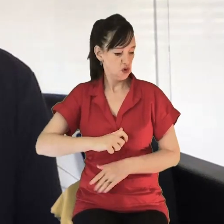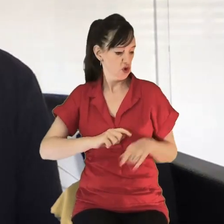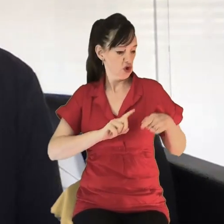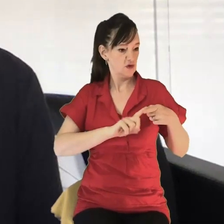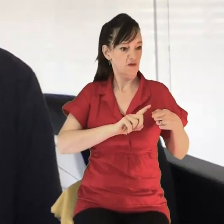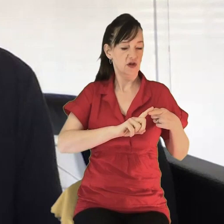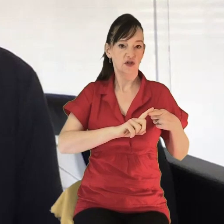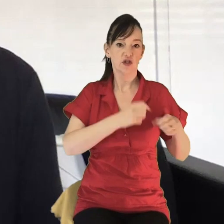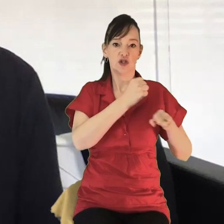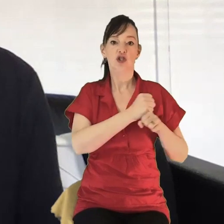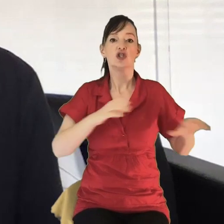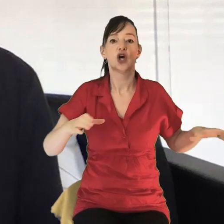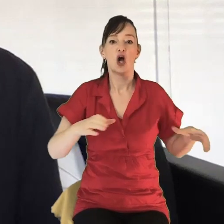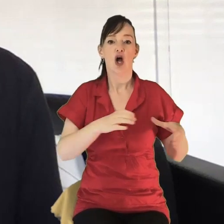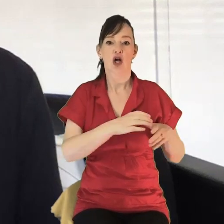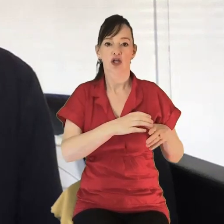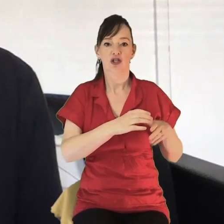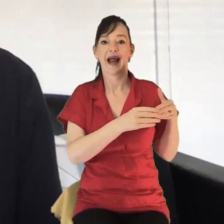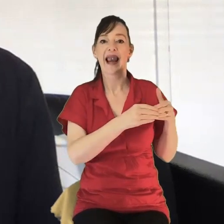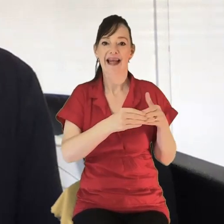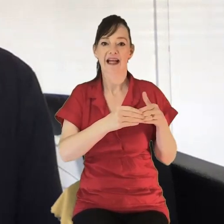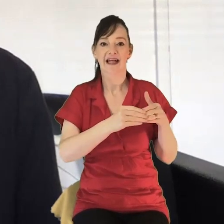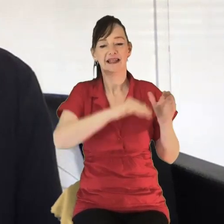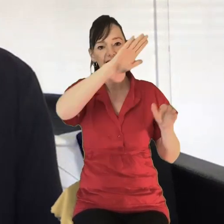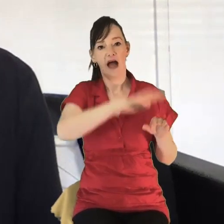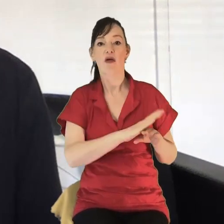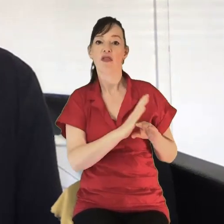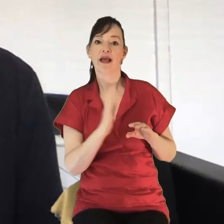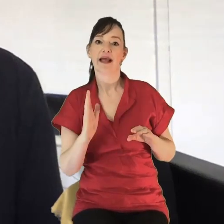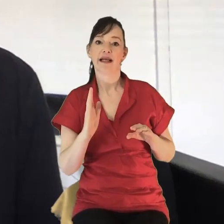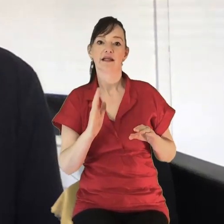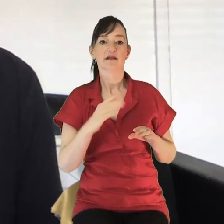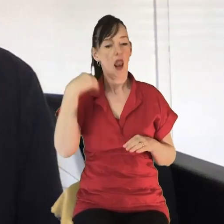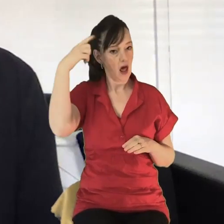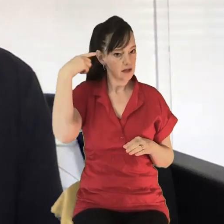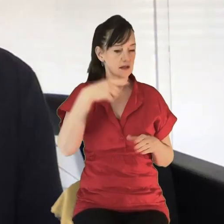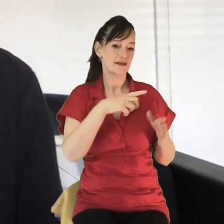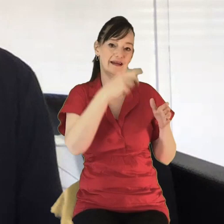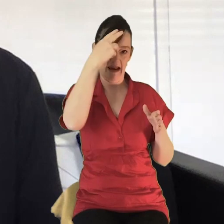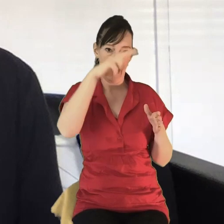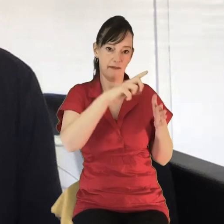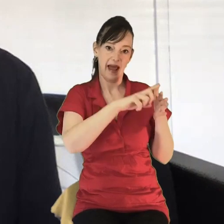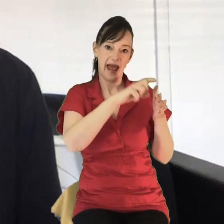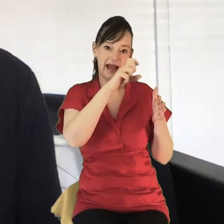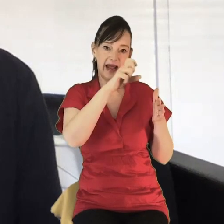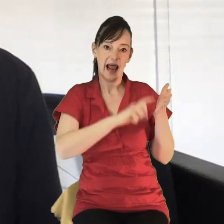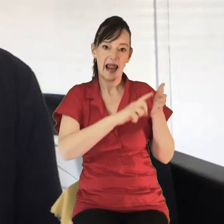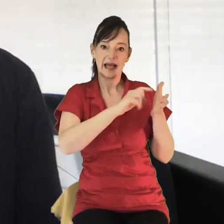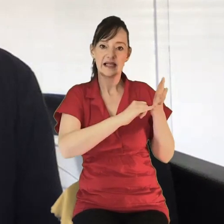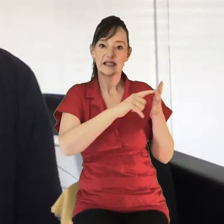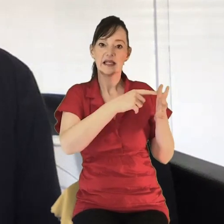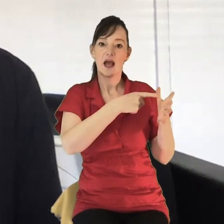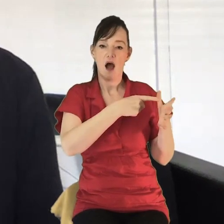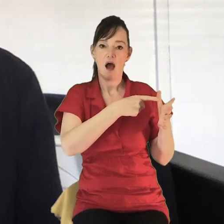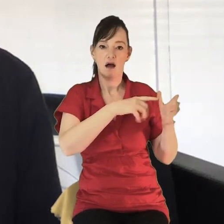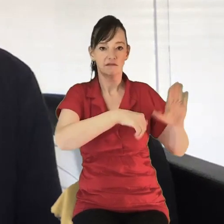of a church in South East London, Lewisham. The church is called Ecclesia. Planted it around